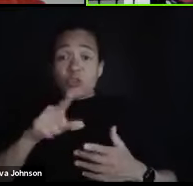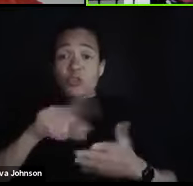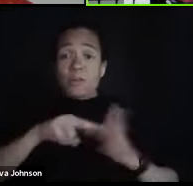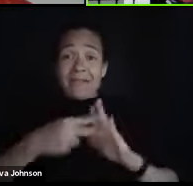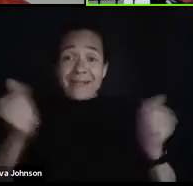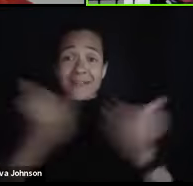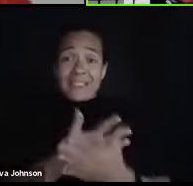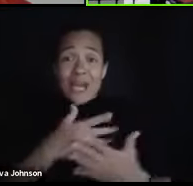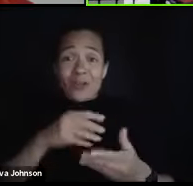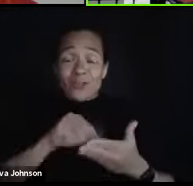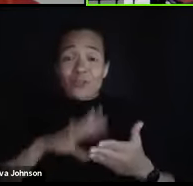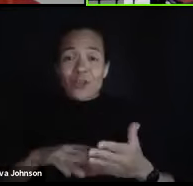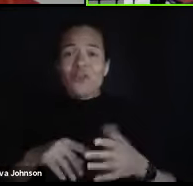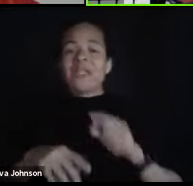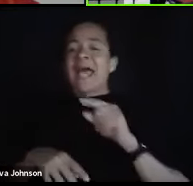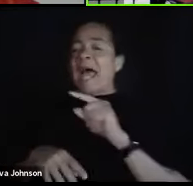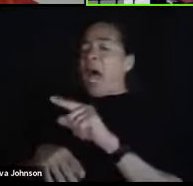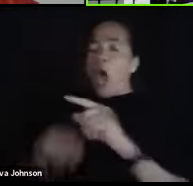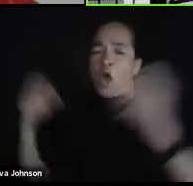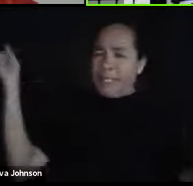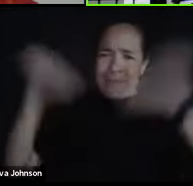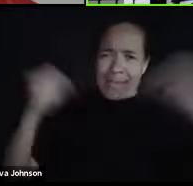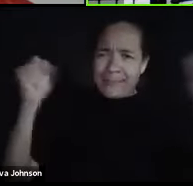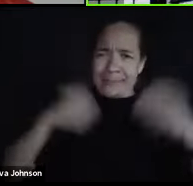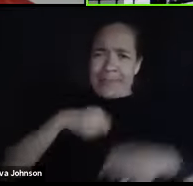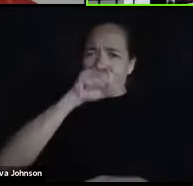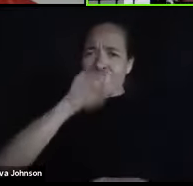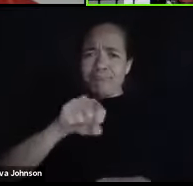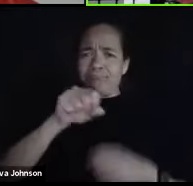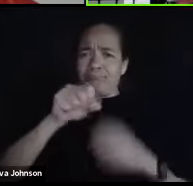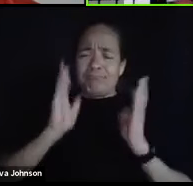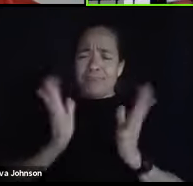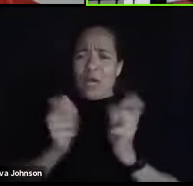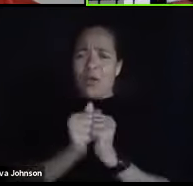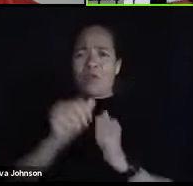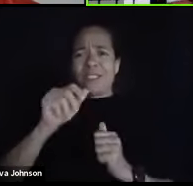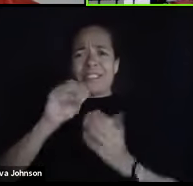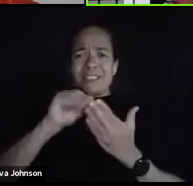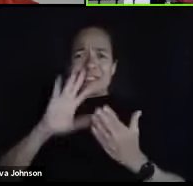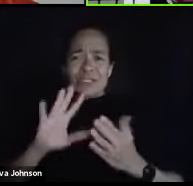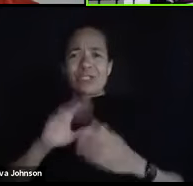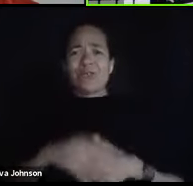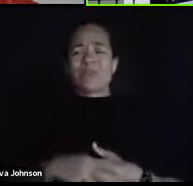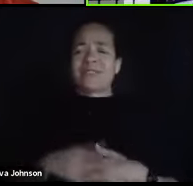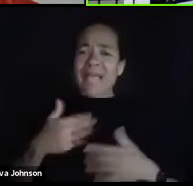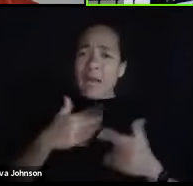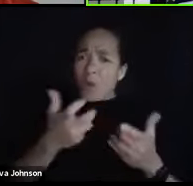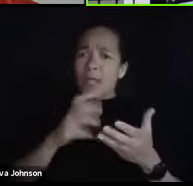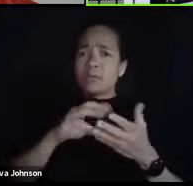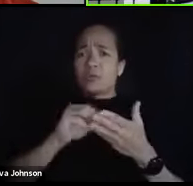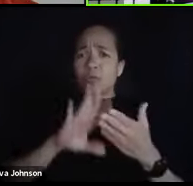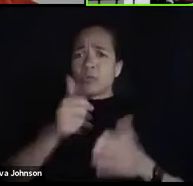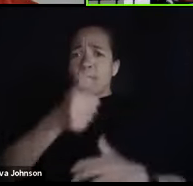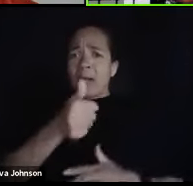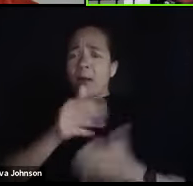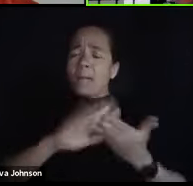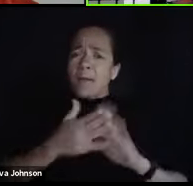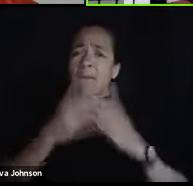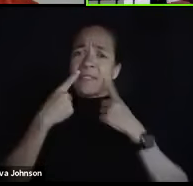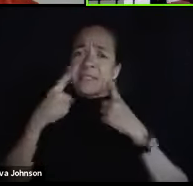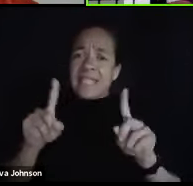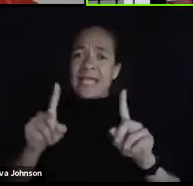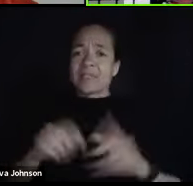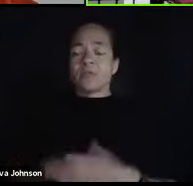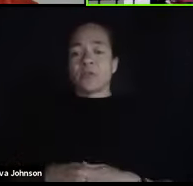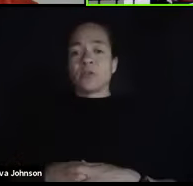Yes, I like talking with students. I like students being successful. I want to be one of the